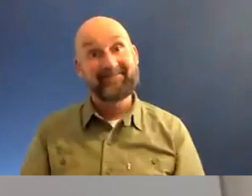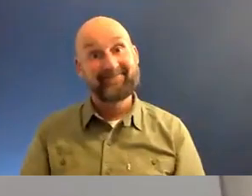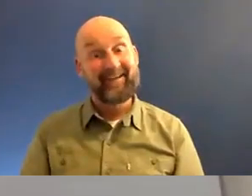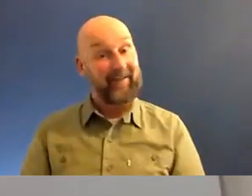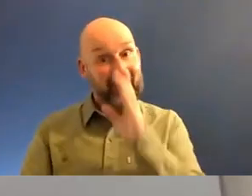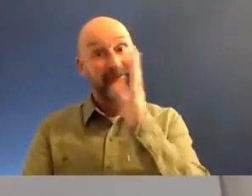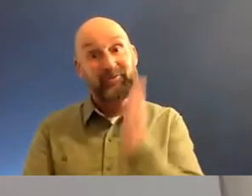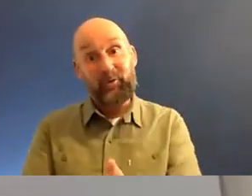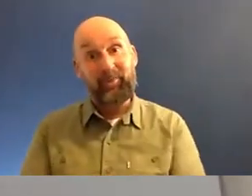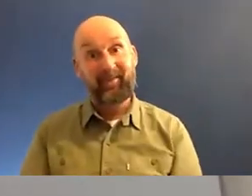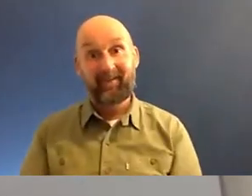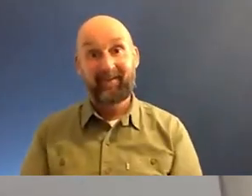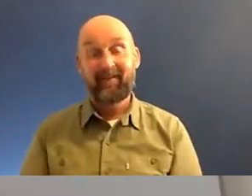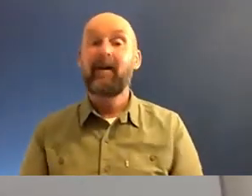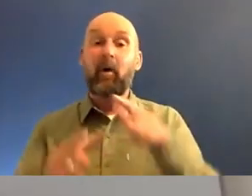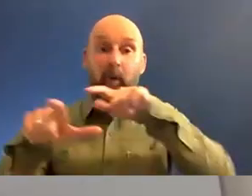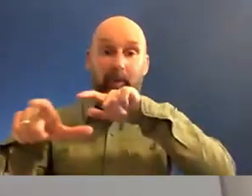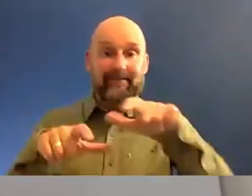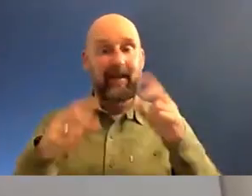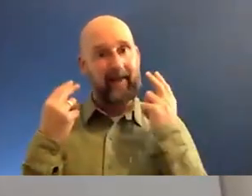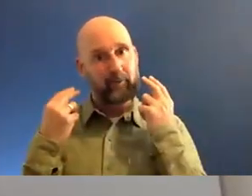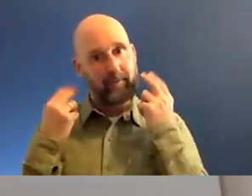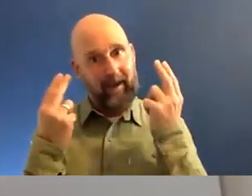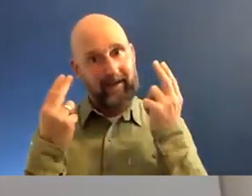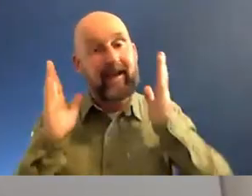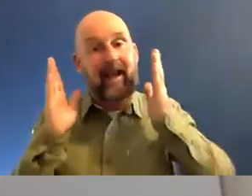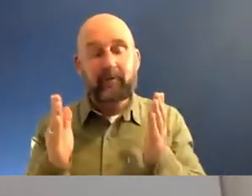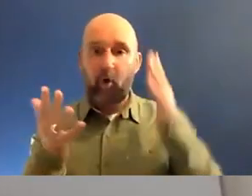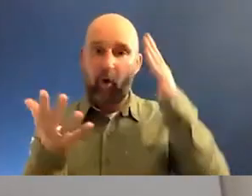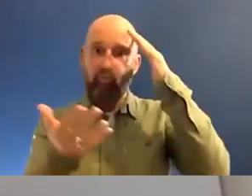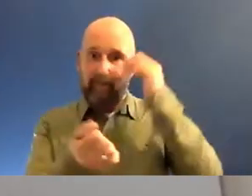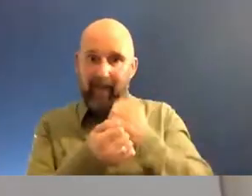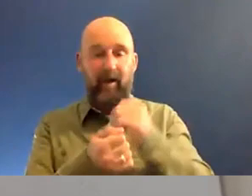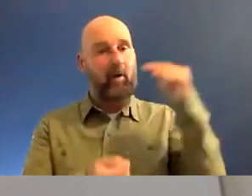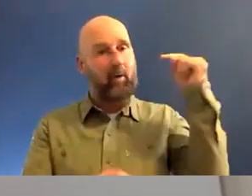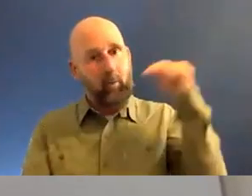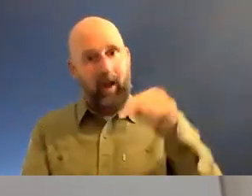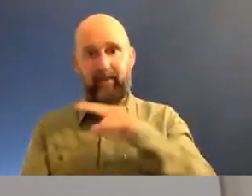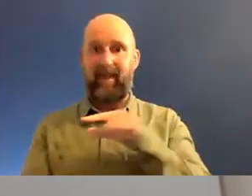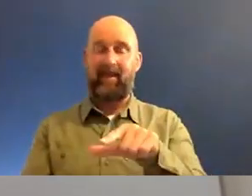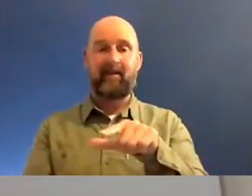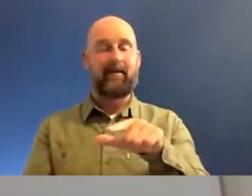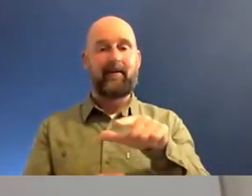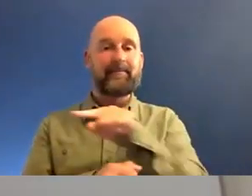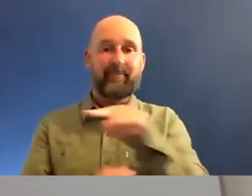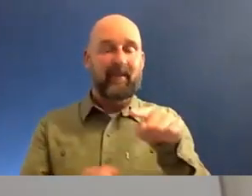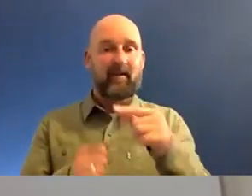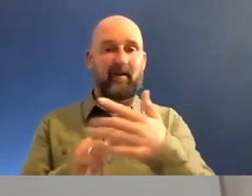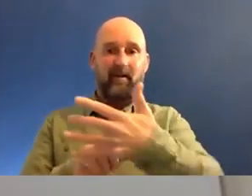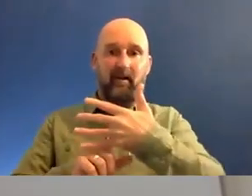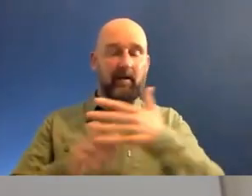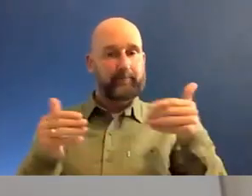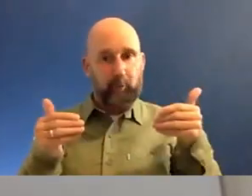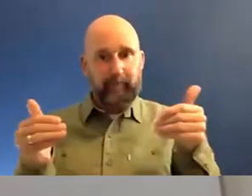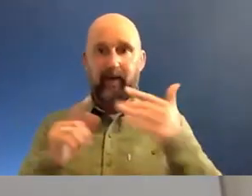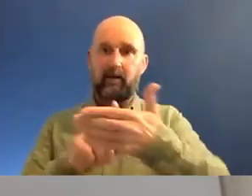the truth. But we still have to fight the good fight. We have to remember why we're in the arena and we have to push back against elements which seek to